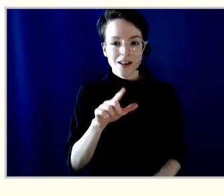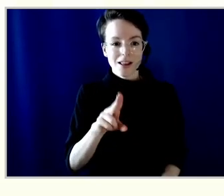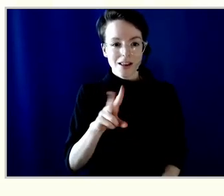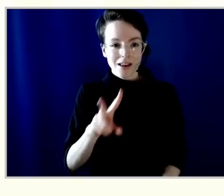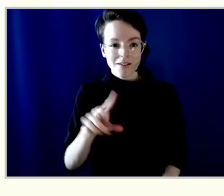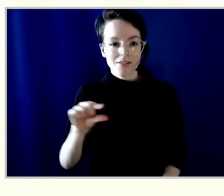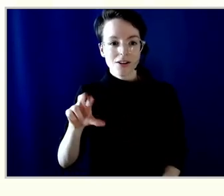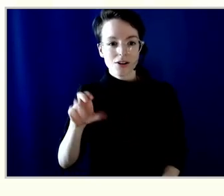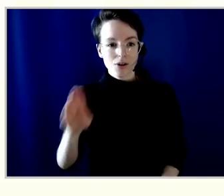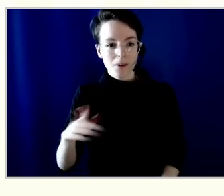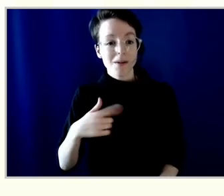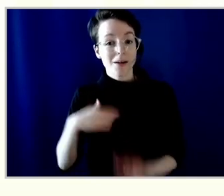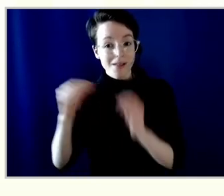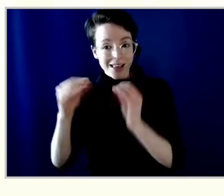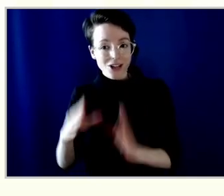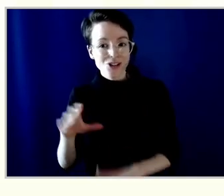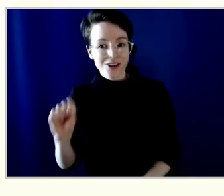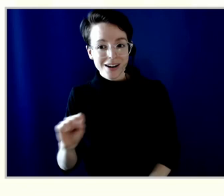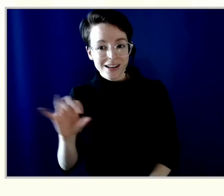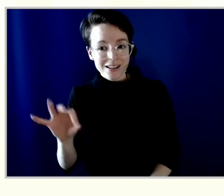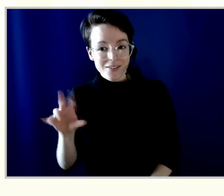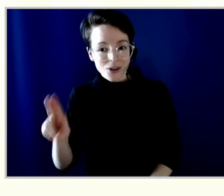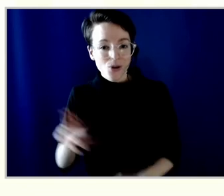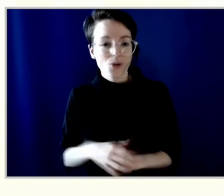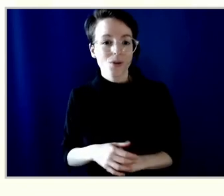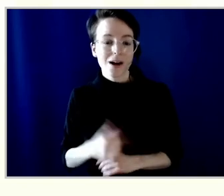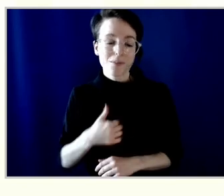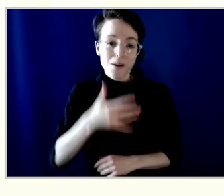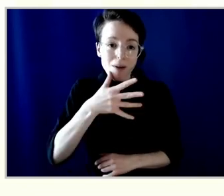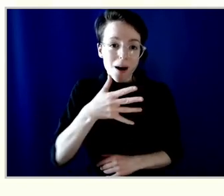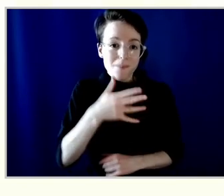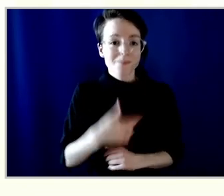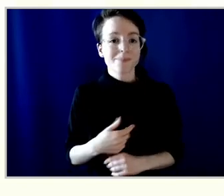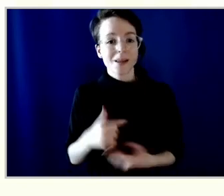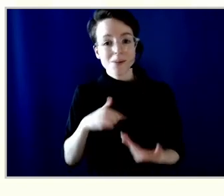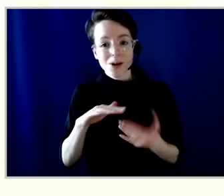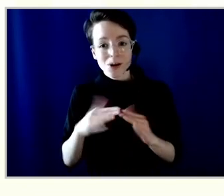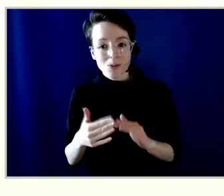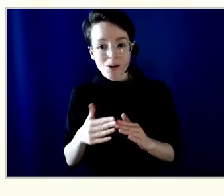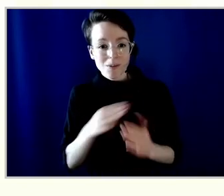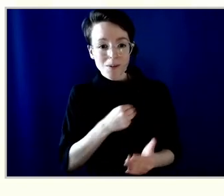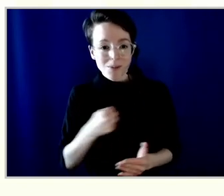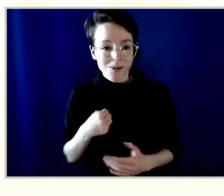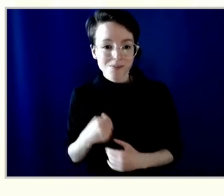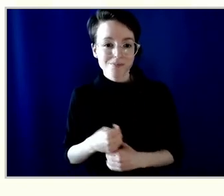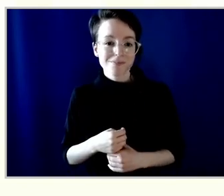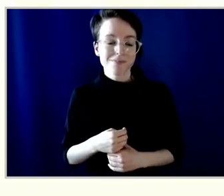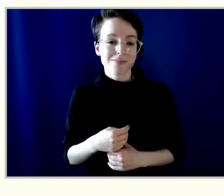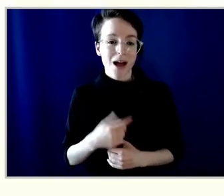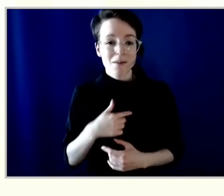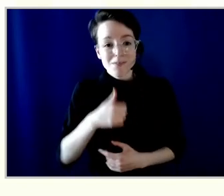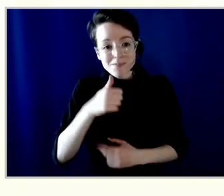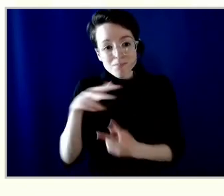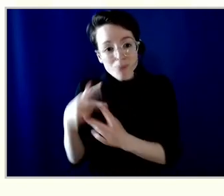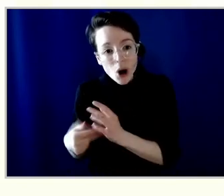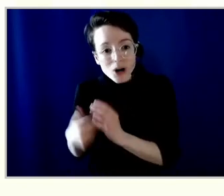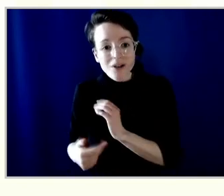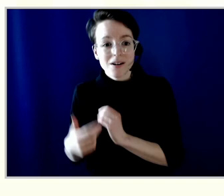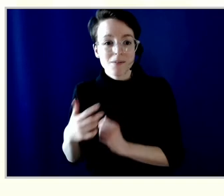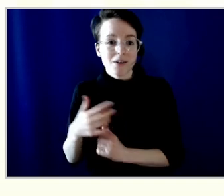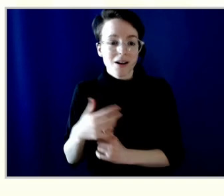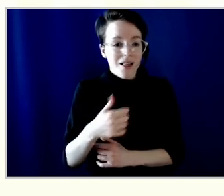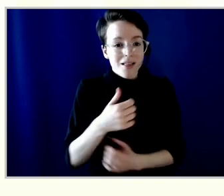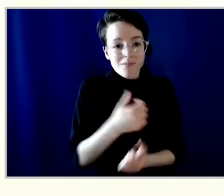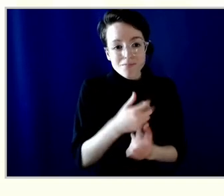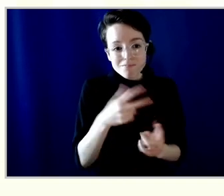SFU. My mom, community member, my daughter, my partner. At Love The Grub we take bumped, brews,